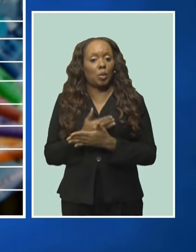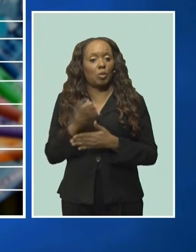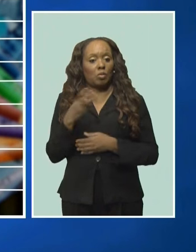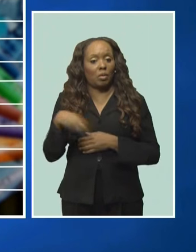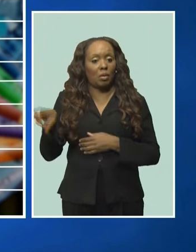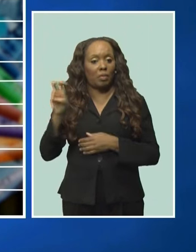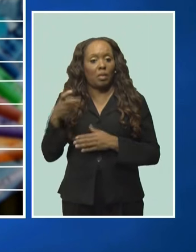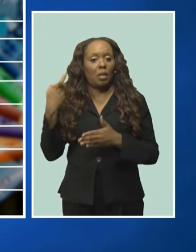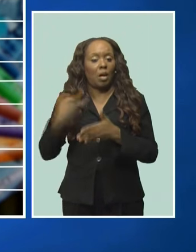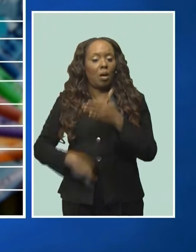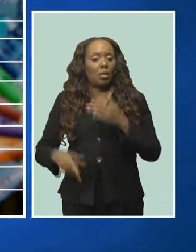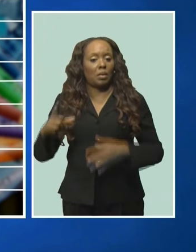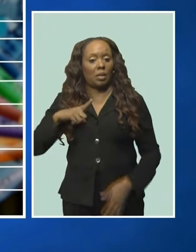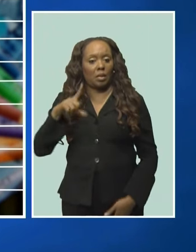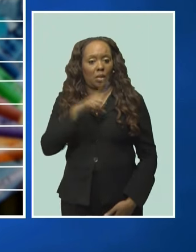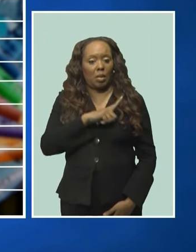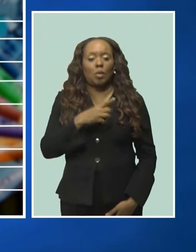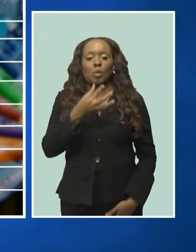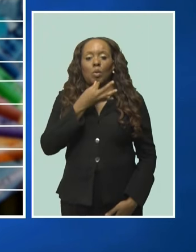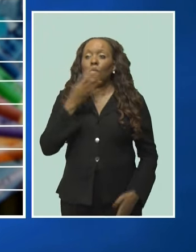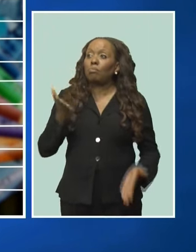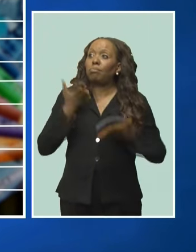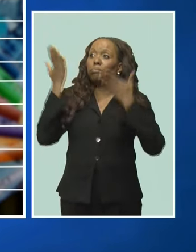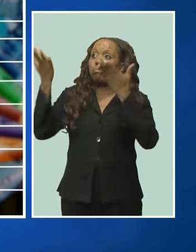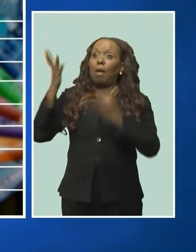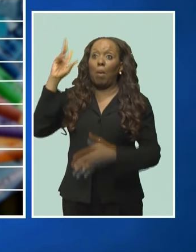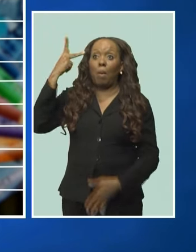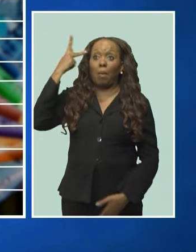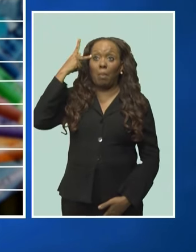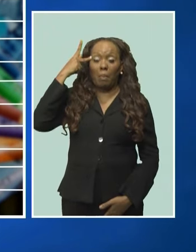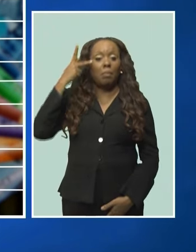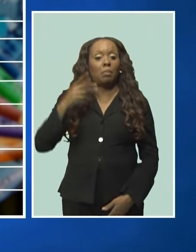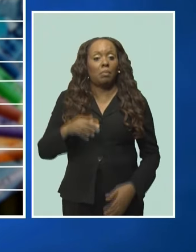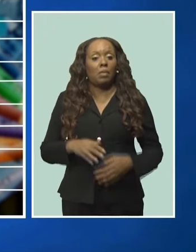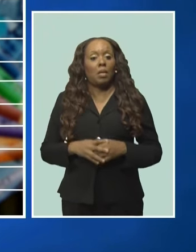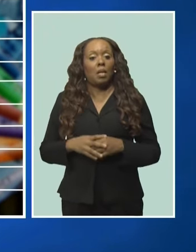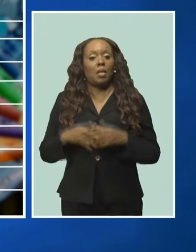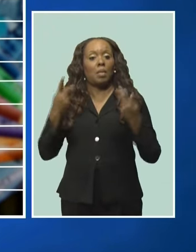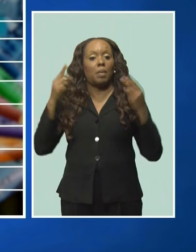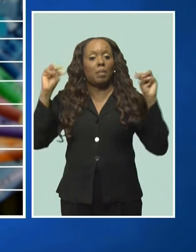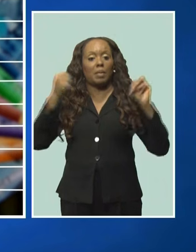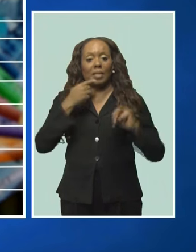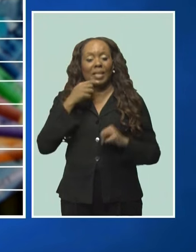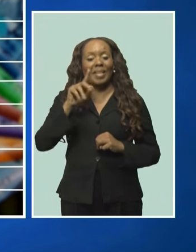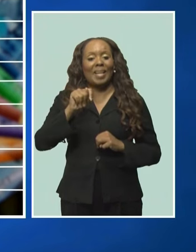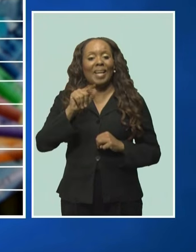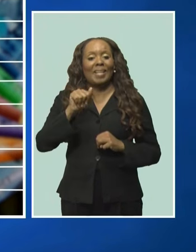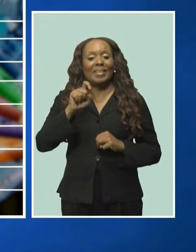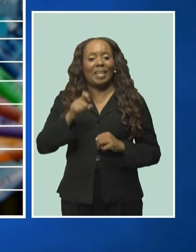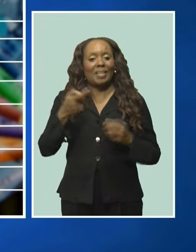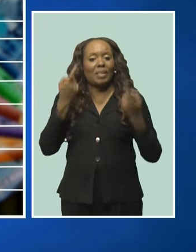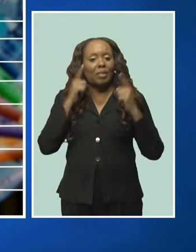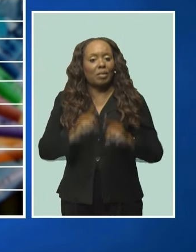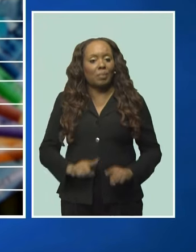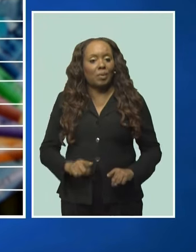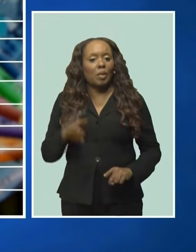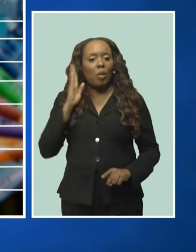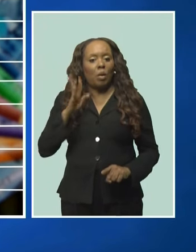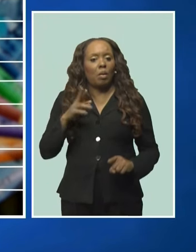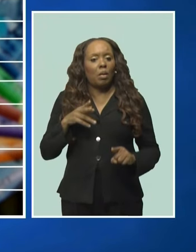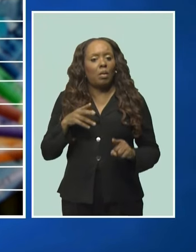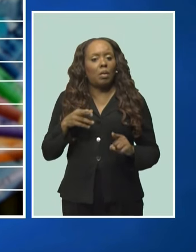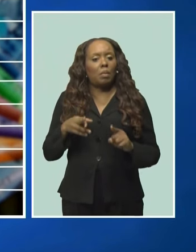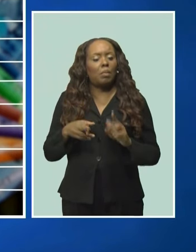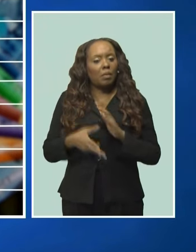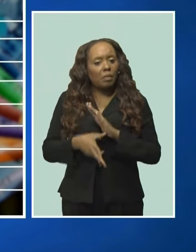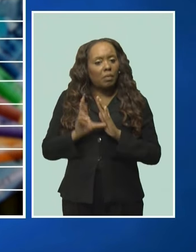legislation will soon be introduced to Parliament. The Prime Minister says tax treaties will be revised and extended to take advantage of the